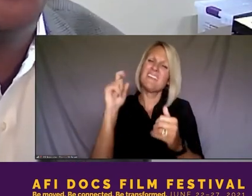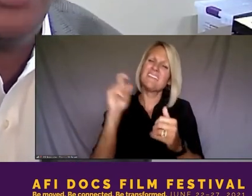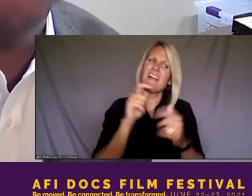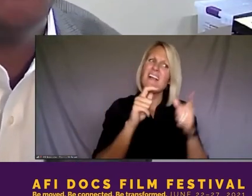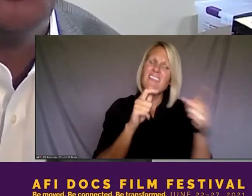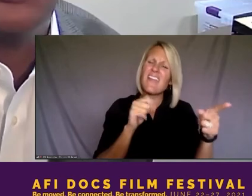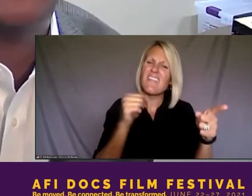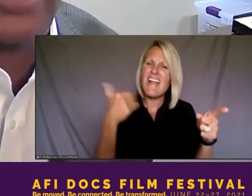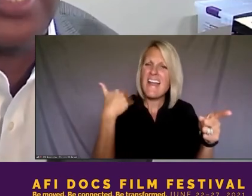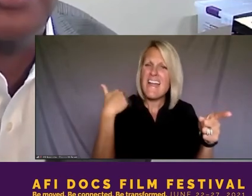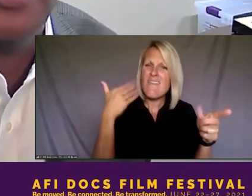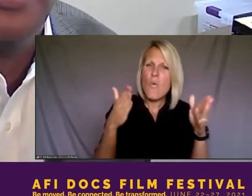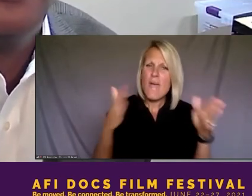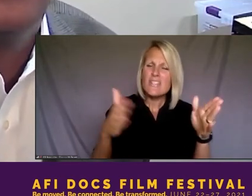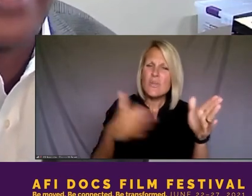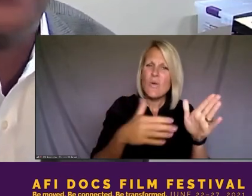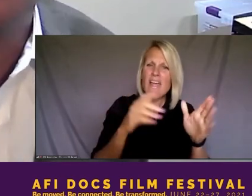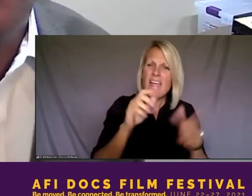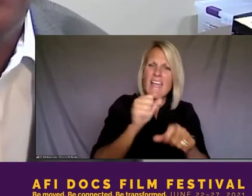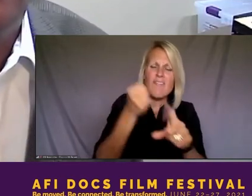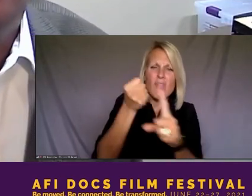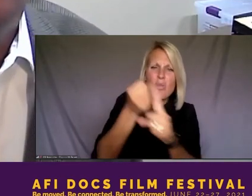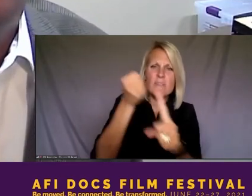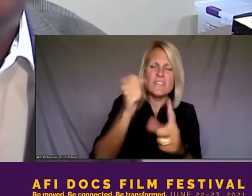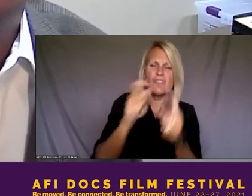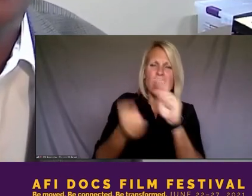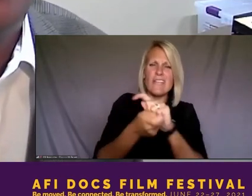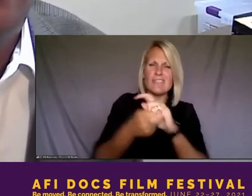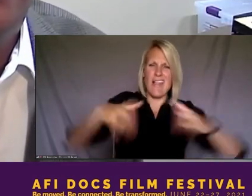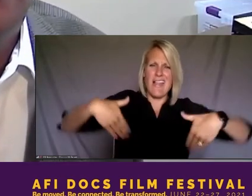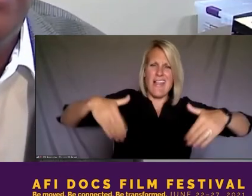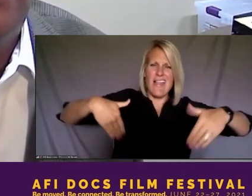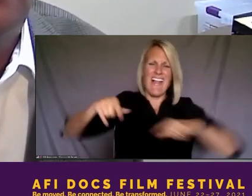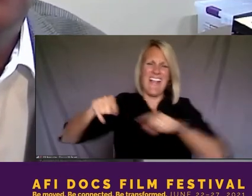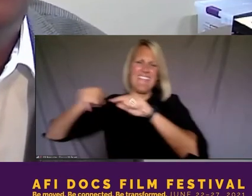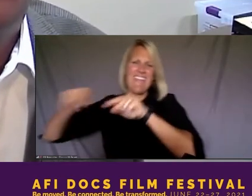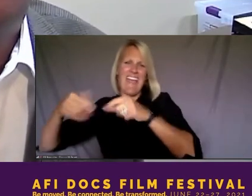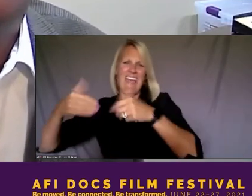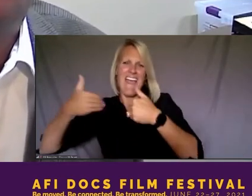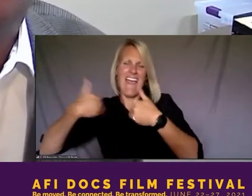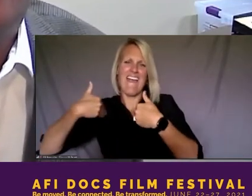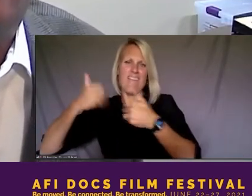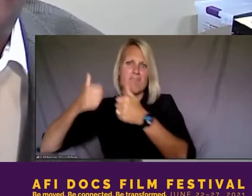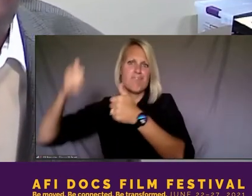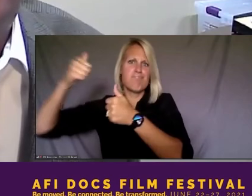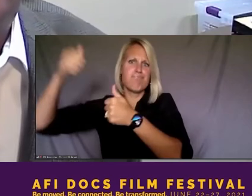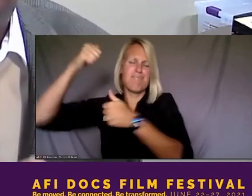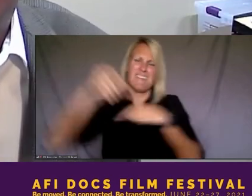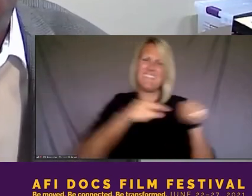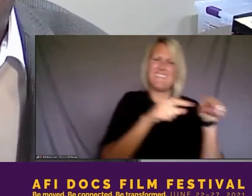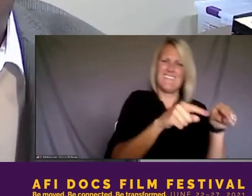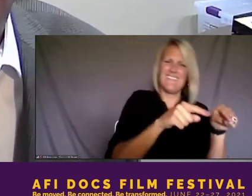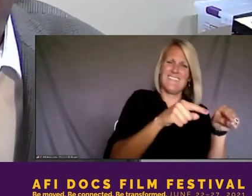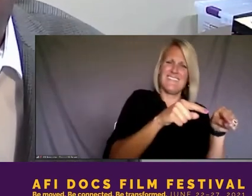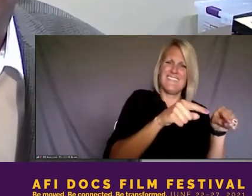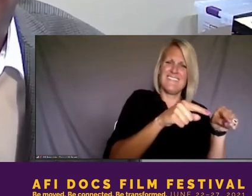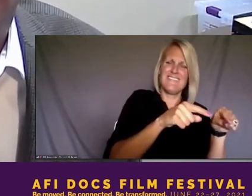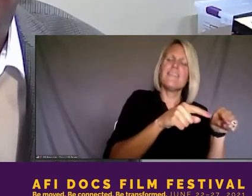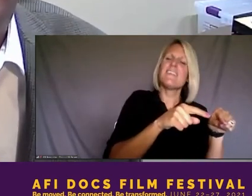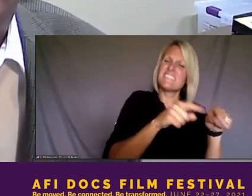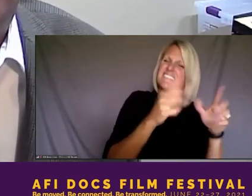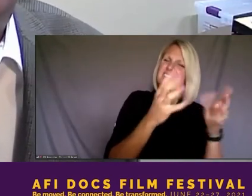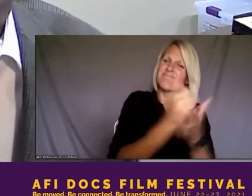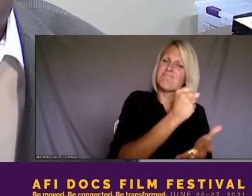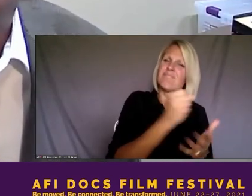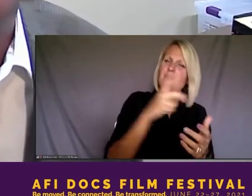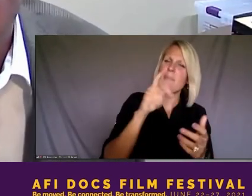to influence change. That to me is what public media should be all about. I think that is the moment that we're